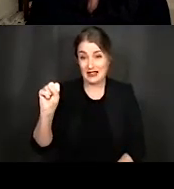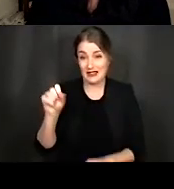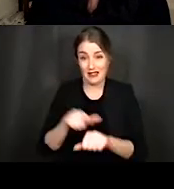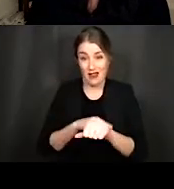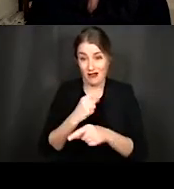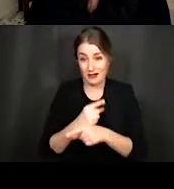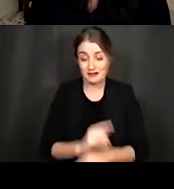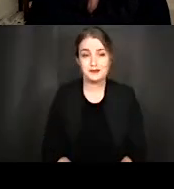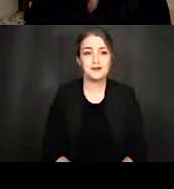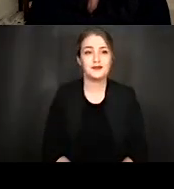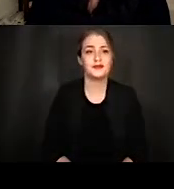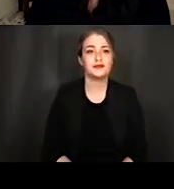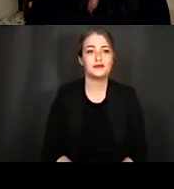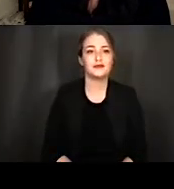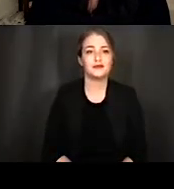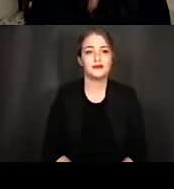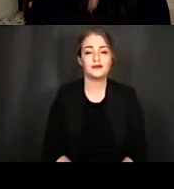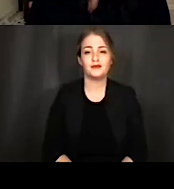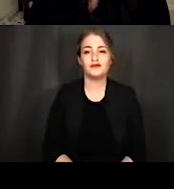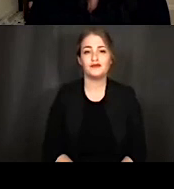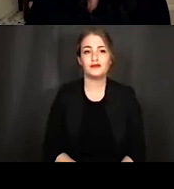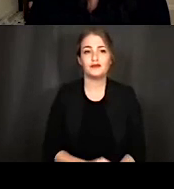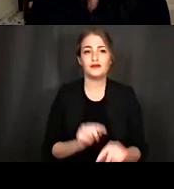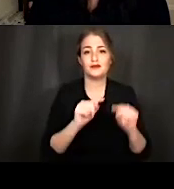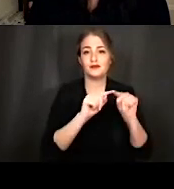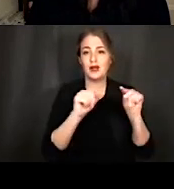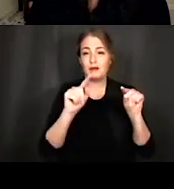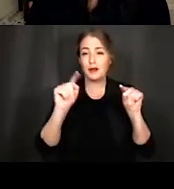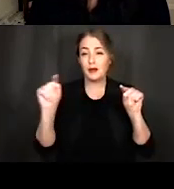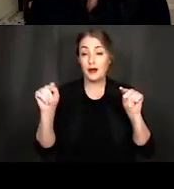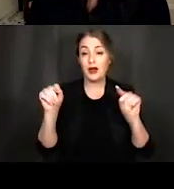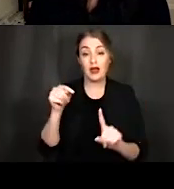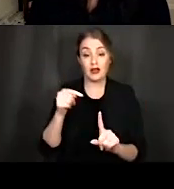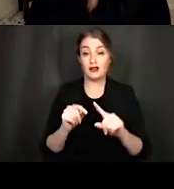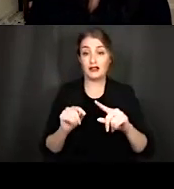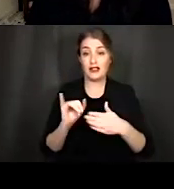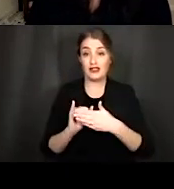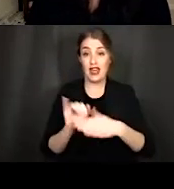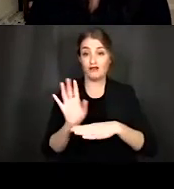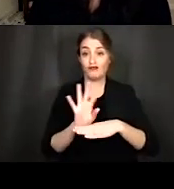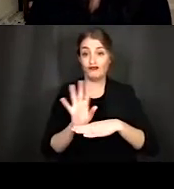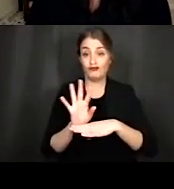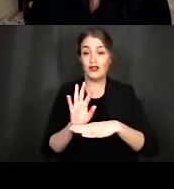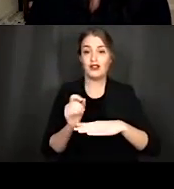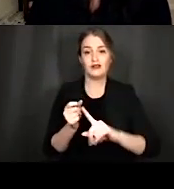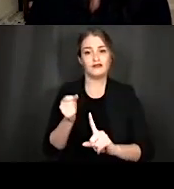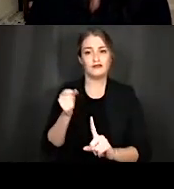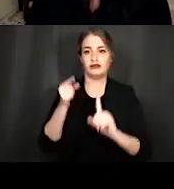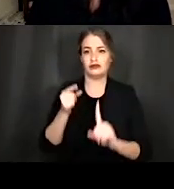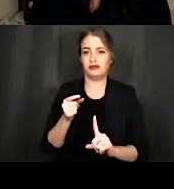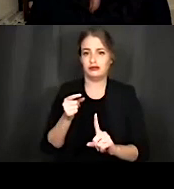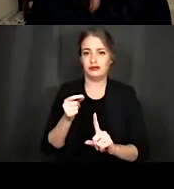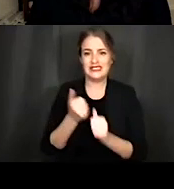The neuron responds almost immediately, almost every time. This, this image also